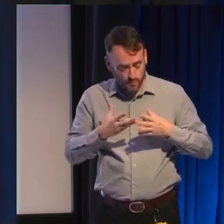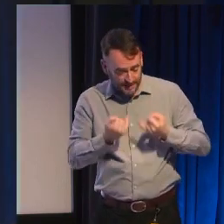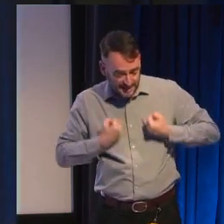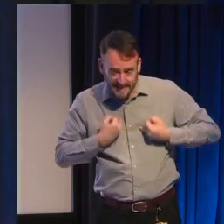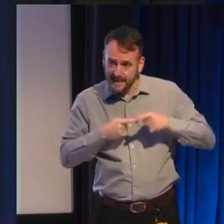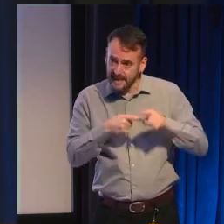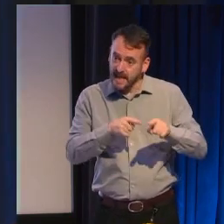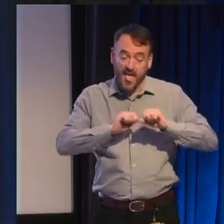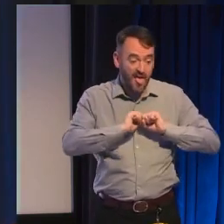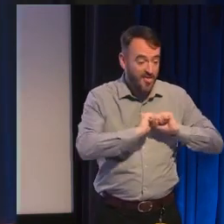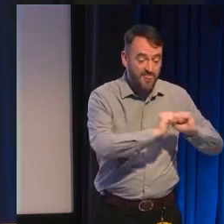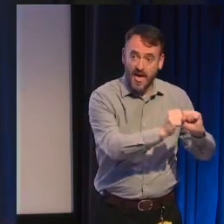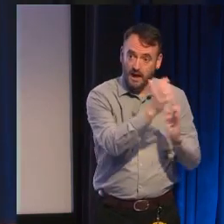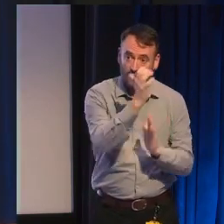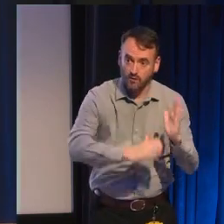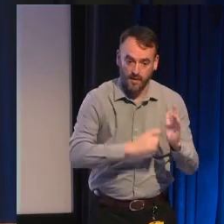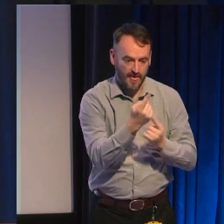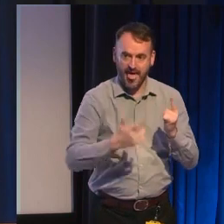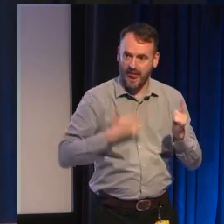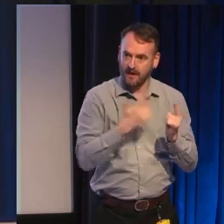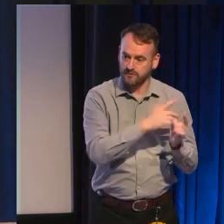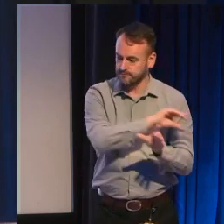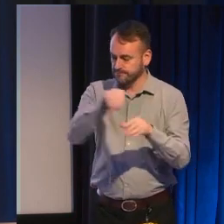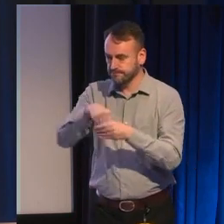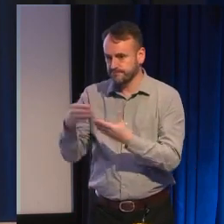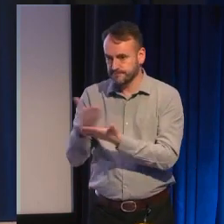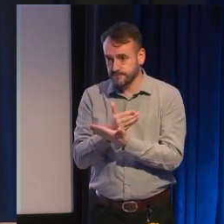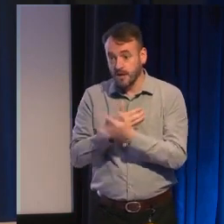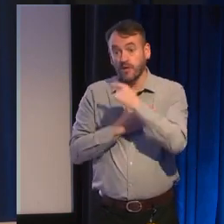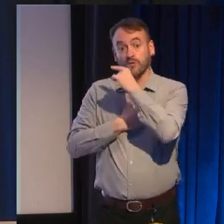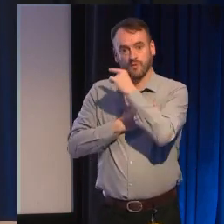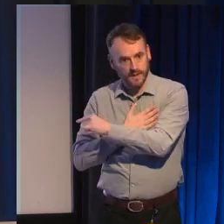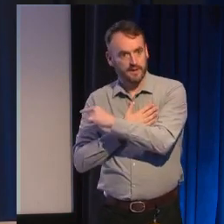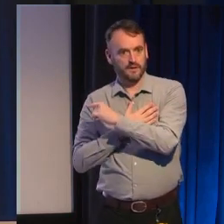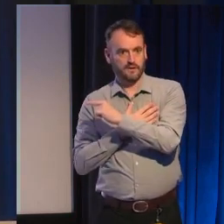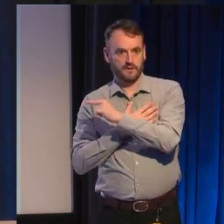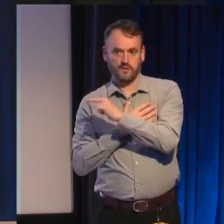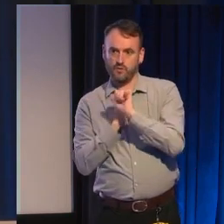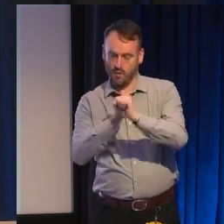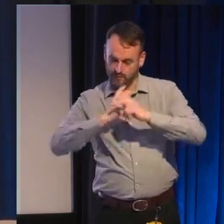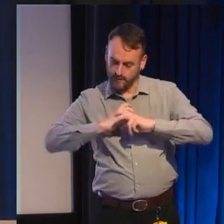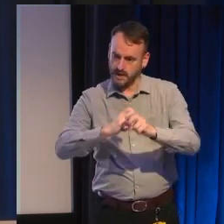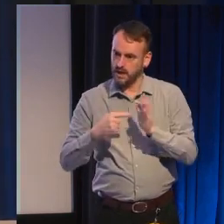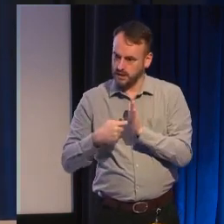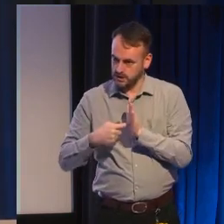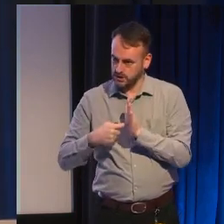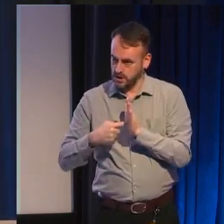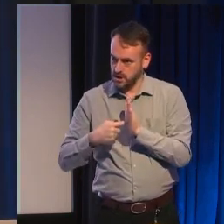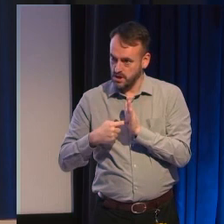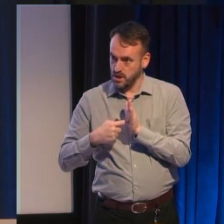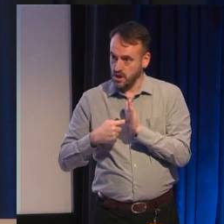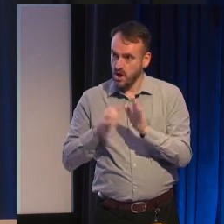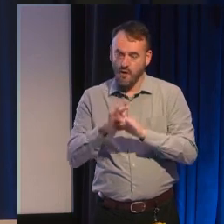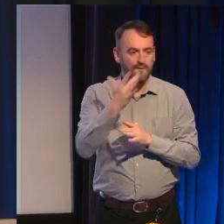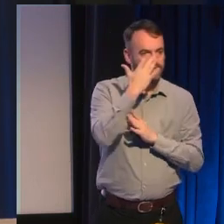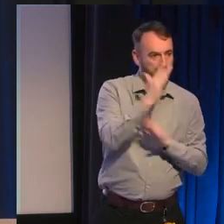typically hear stories about so if you're using something like this as your model instead of the latest swords and sorcery ethic then your work is